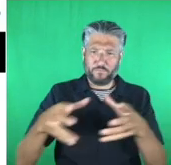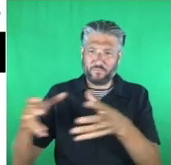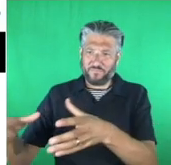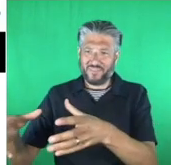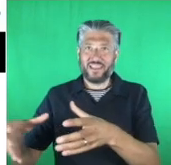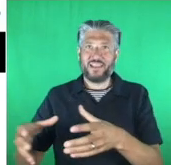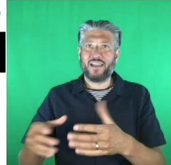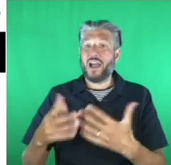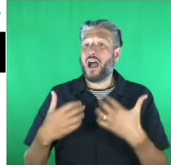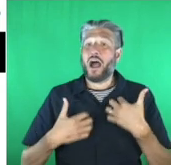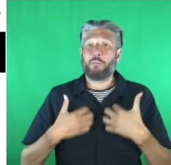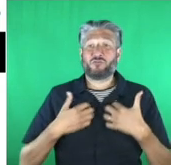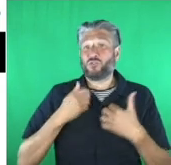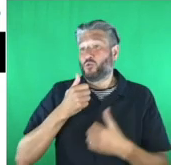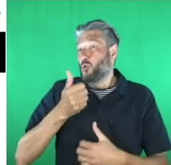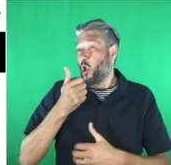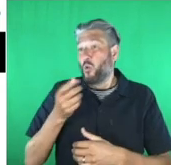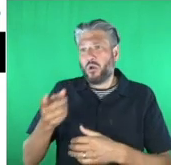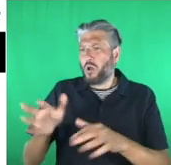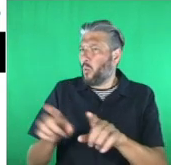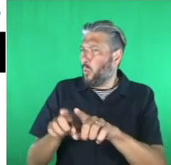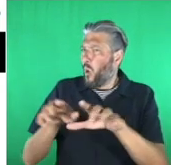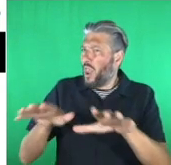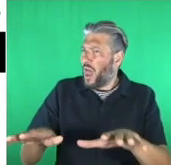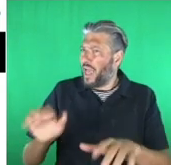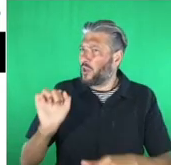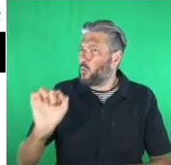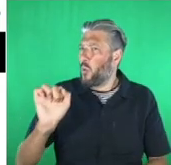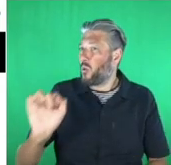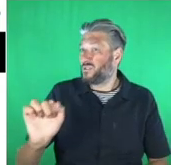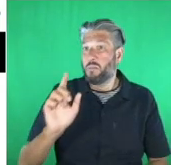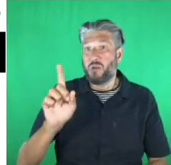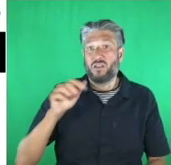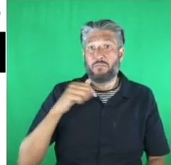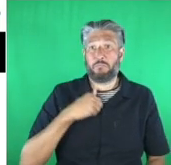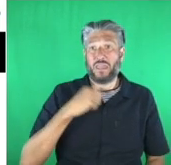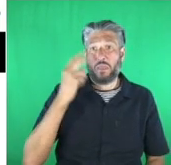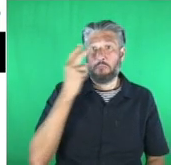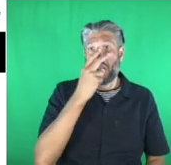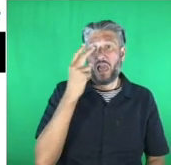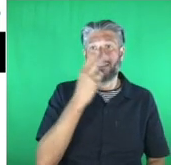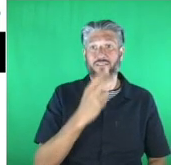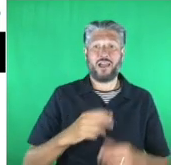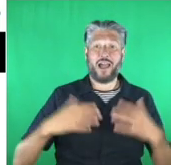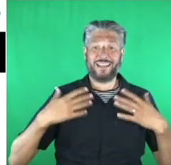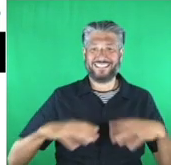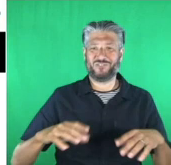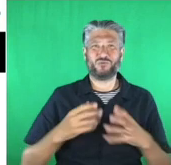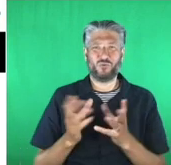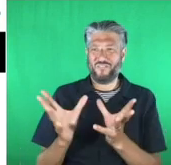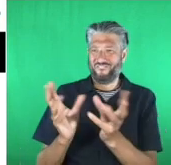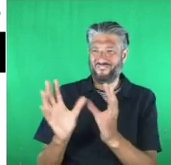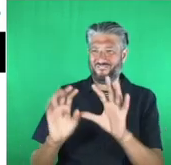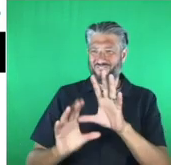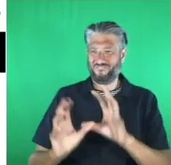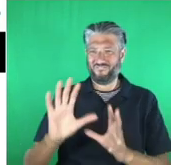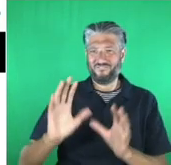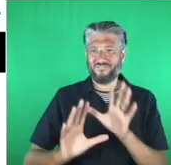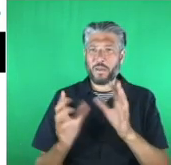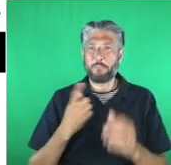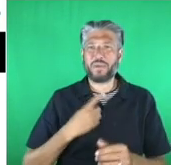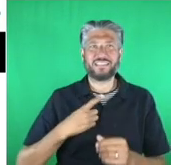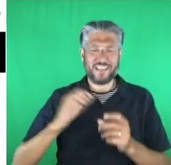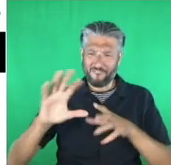being blind as well. The only way I could tell for sure is by having a feel myself, but I hope that you like it.